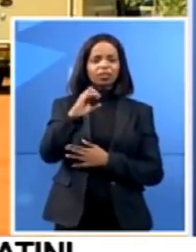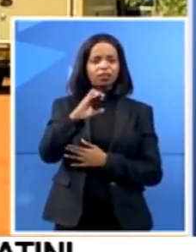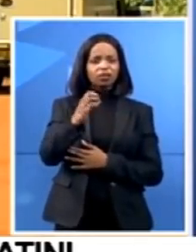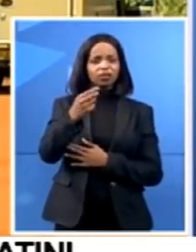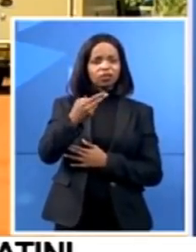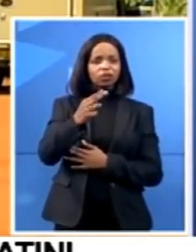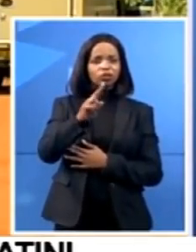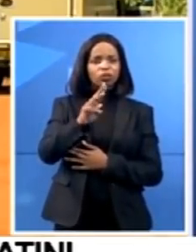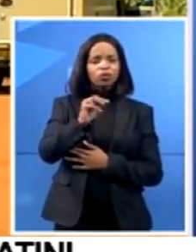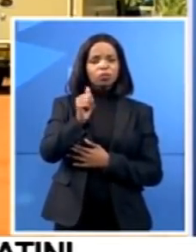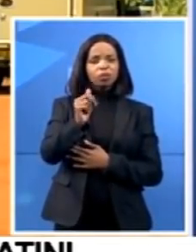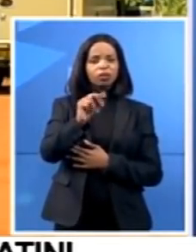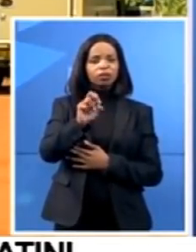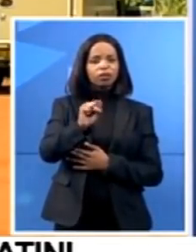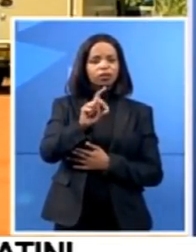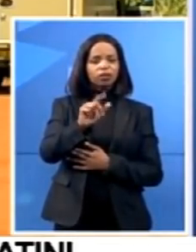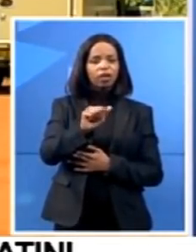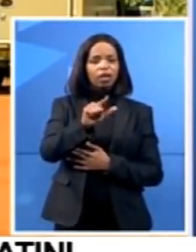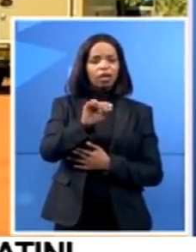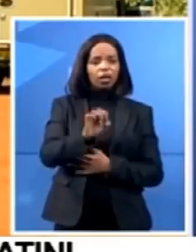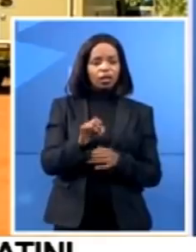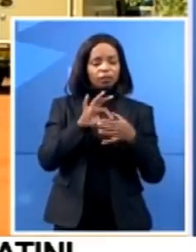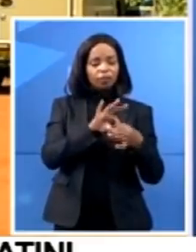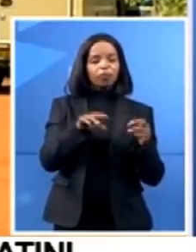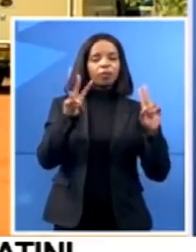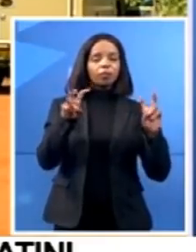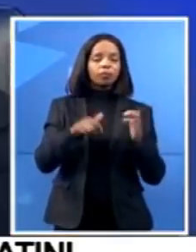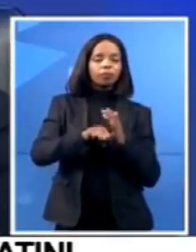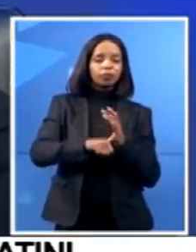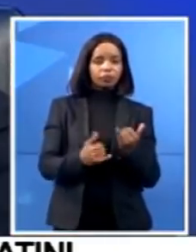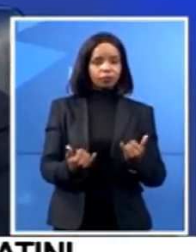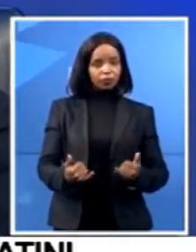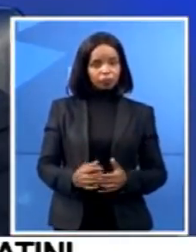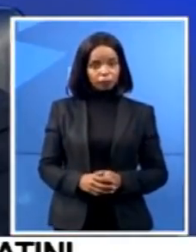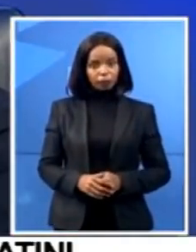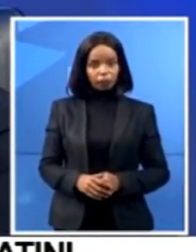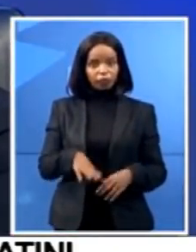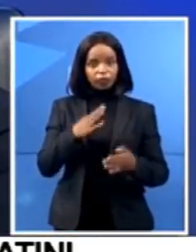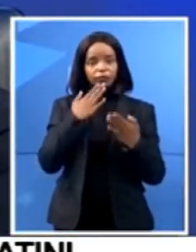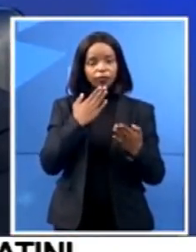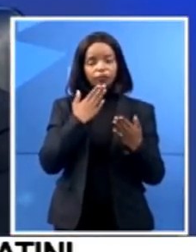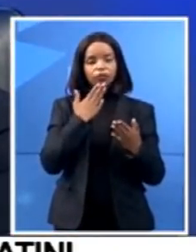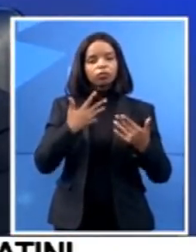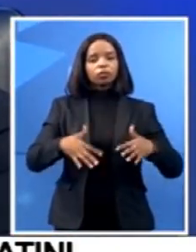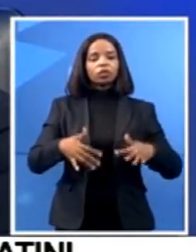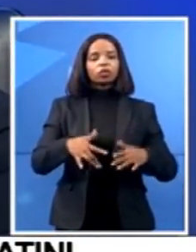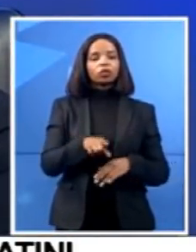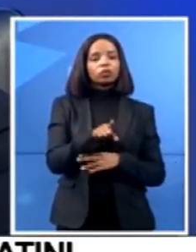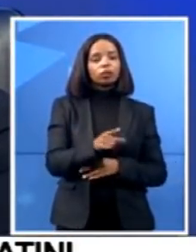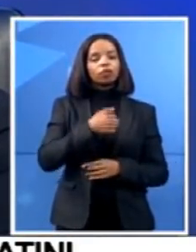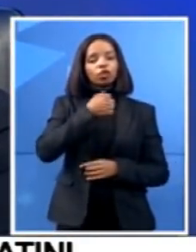pension grant today. Blaine? Thank you very much indeed. Tumelo, Tumelo Motoko. They're live for us near the Eswatini